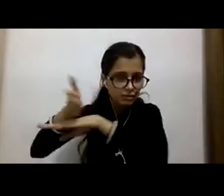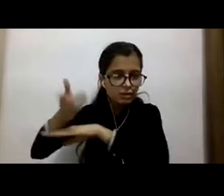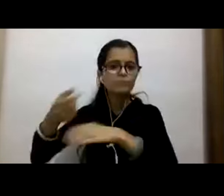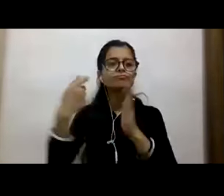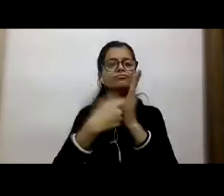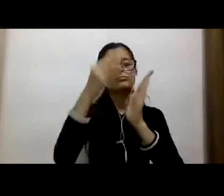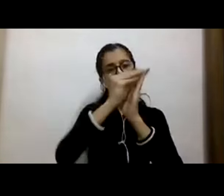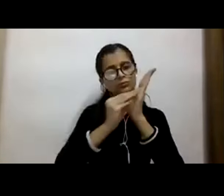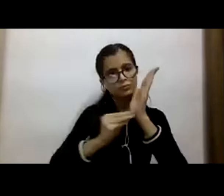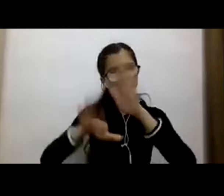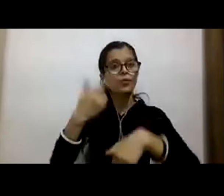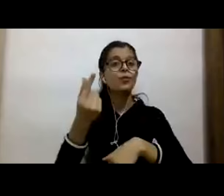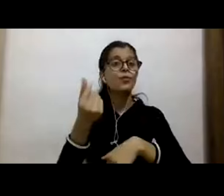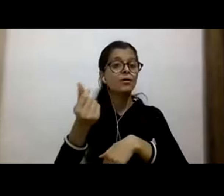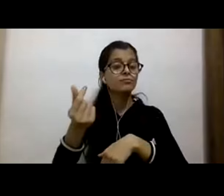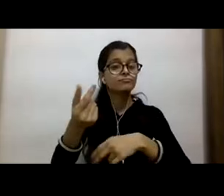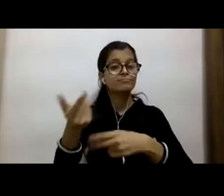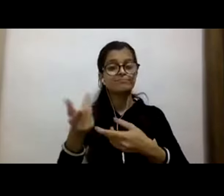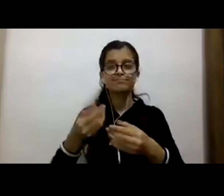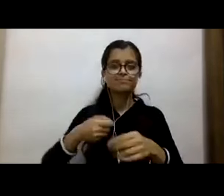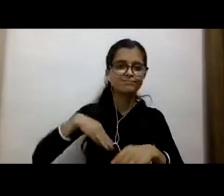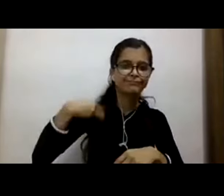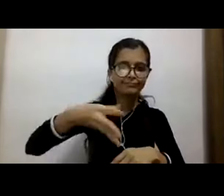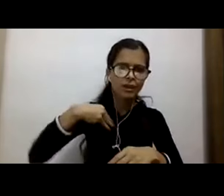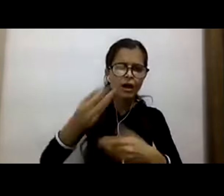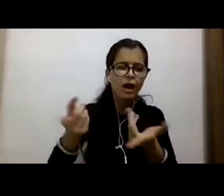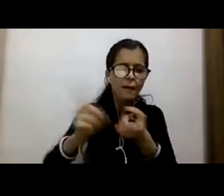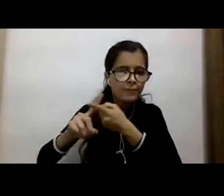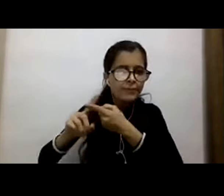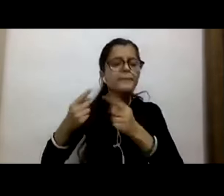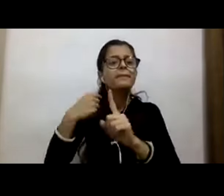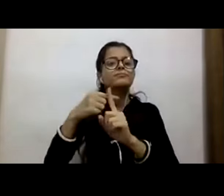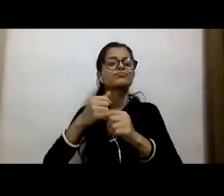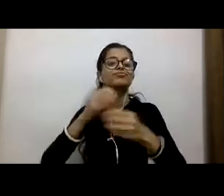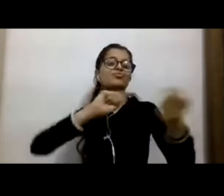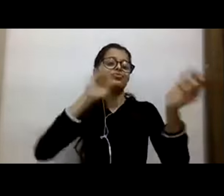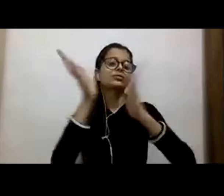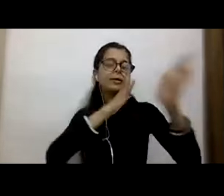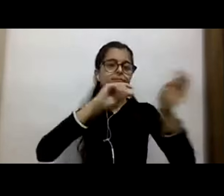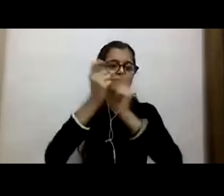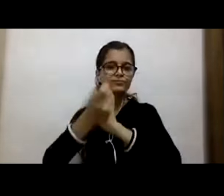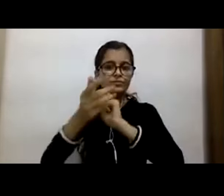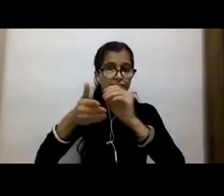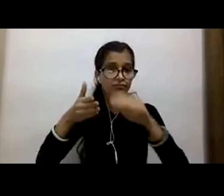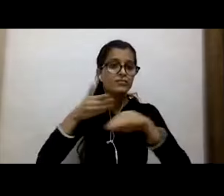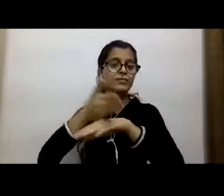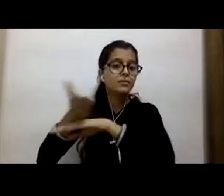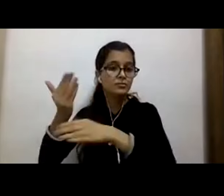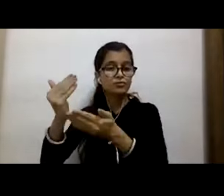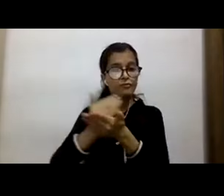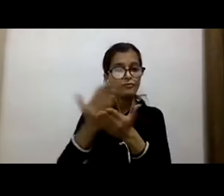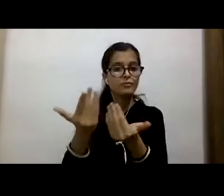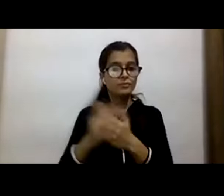your money is going and what sort of impact it's having on the climate. But no doubt there is a long way to go.